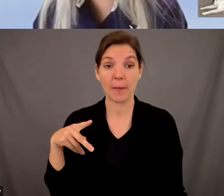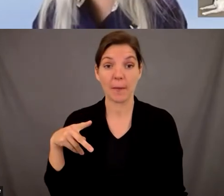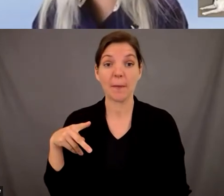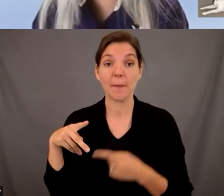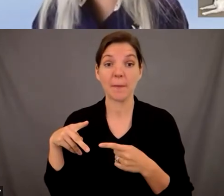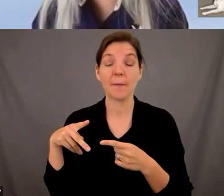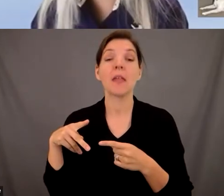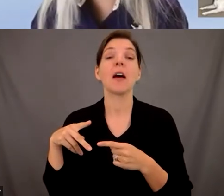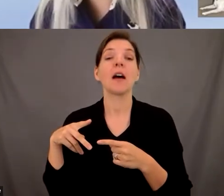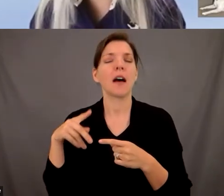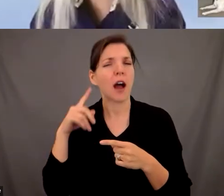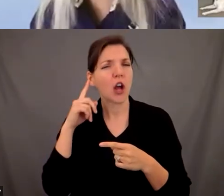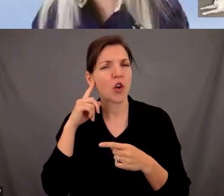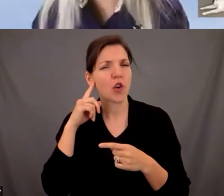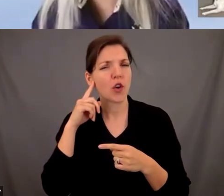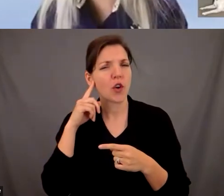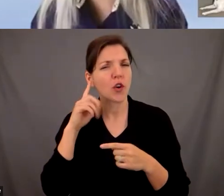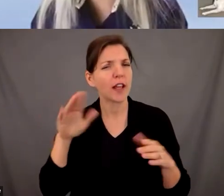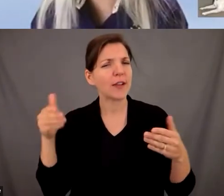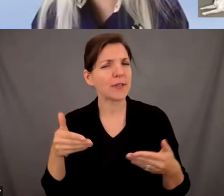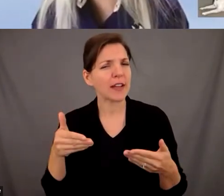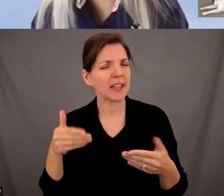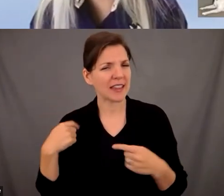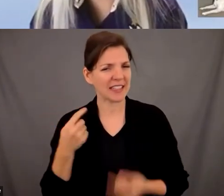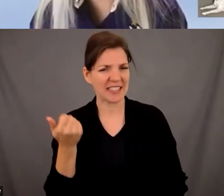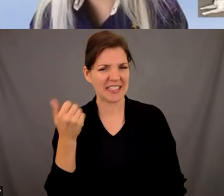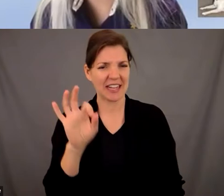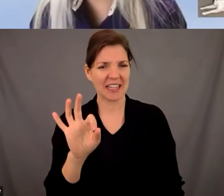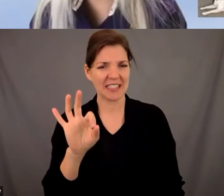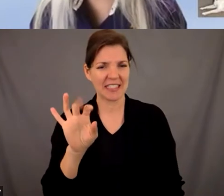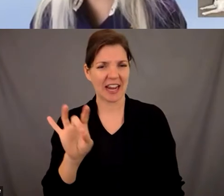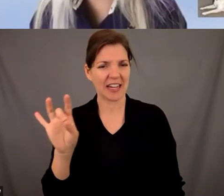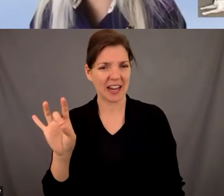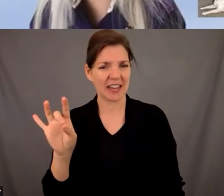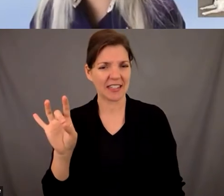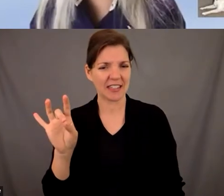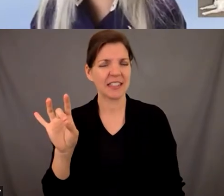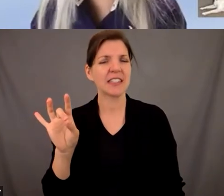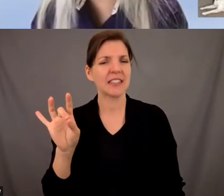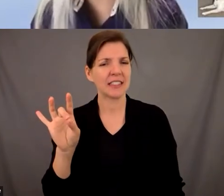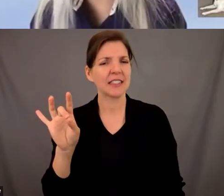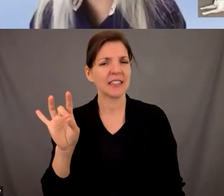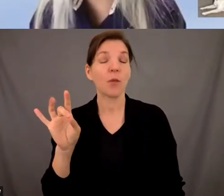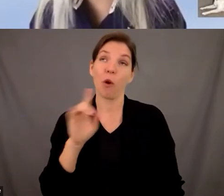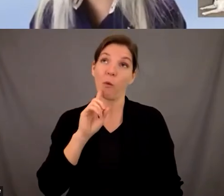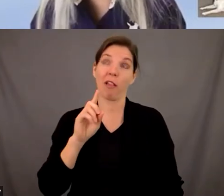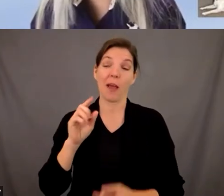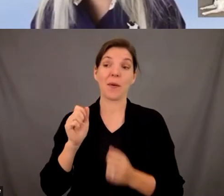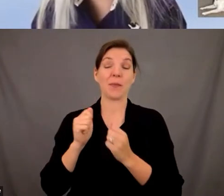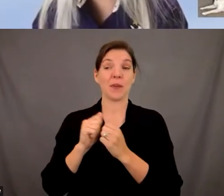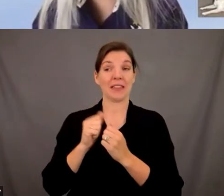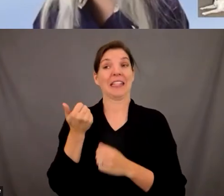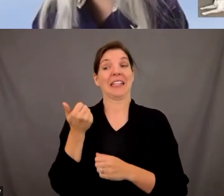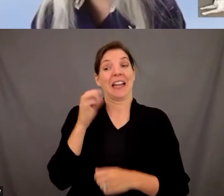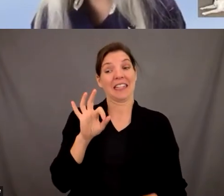in the intro that uh since 1988 and actually we've been uh with i've been with champ since 1998 is when